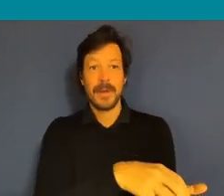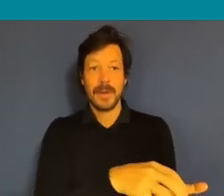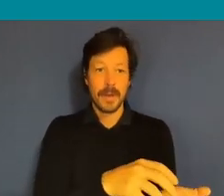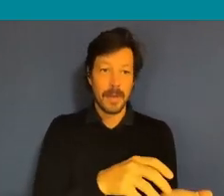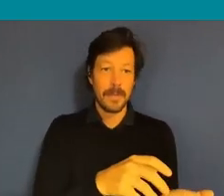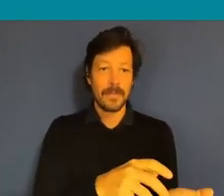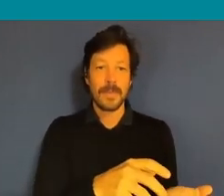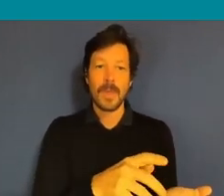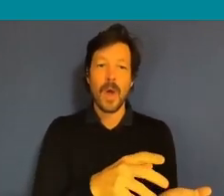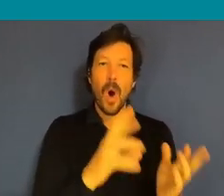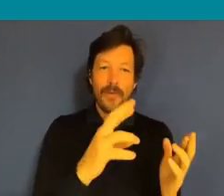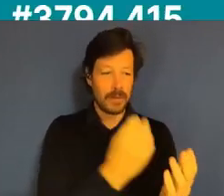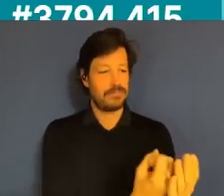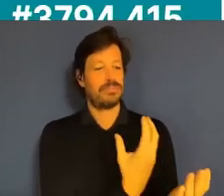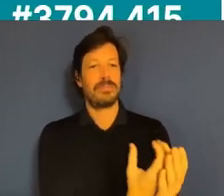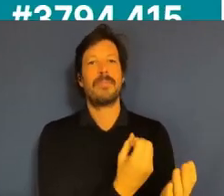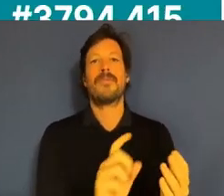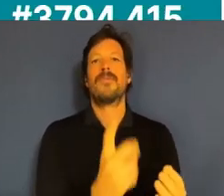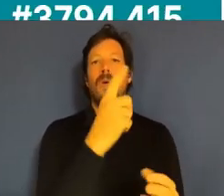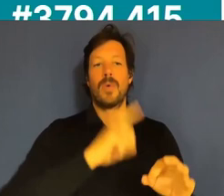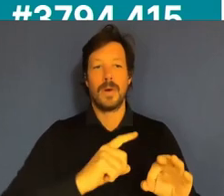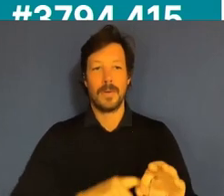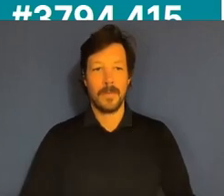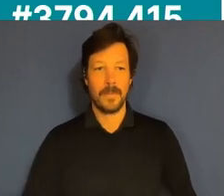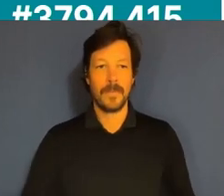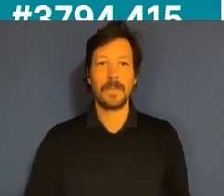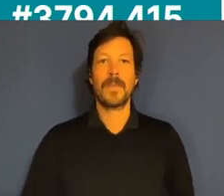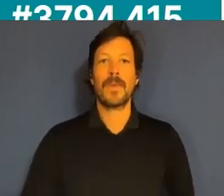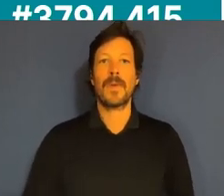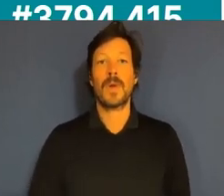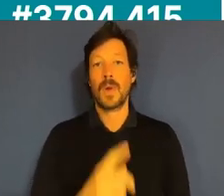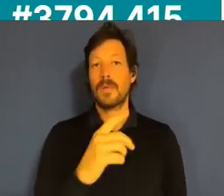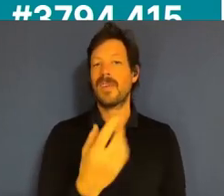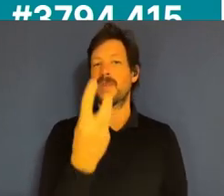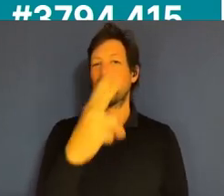see the first question now. There's 20 seconds on the clock